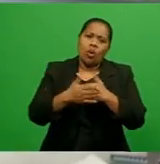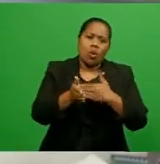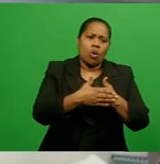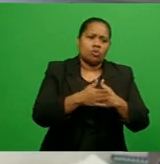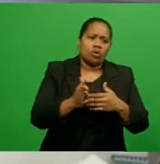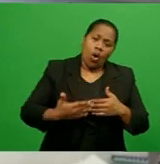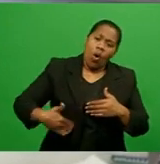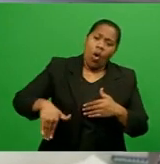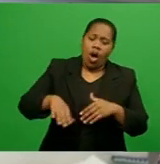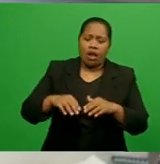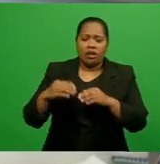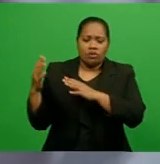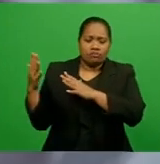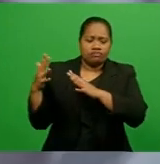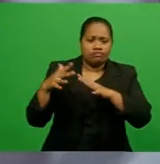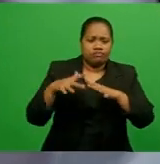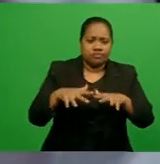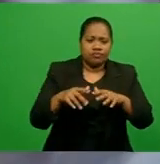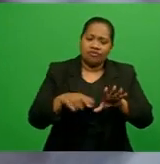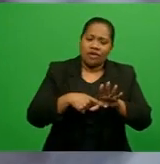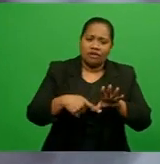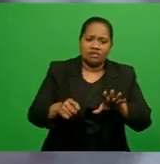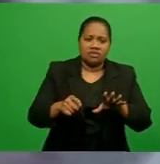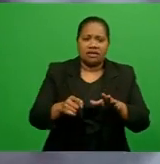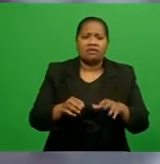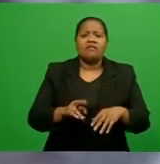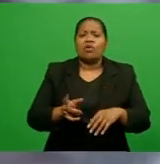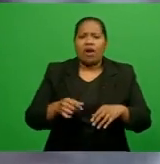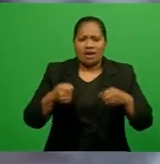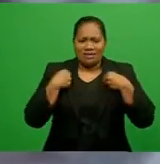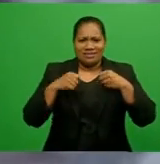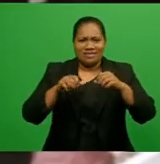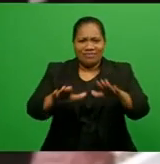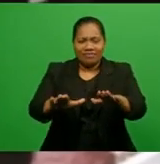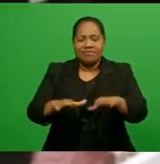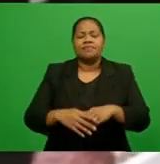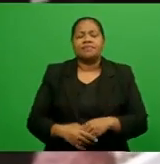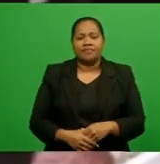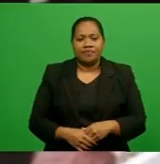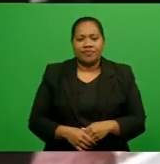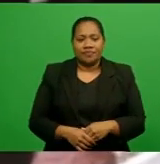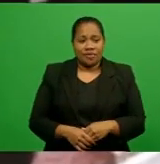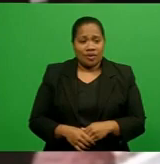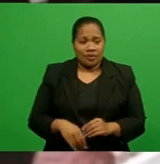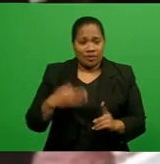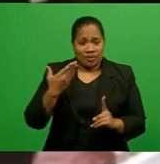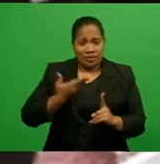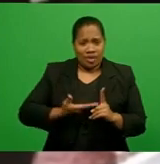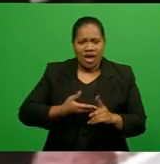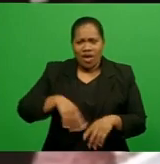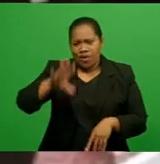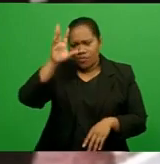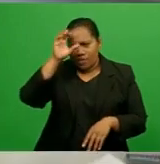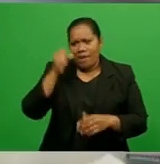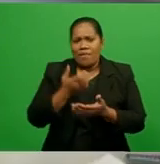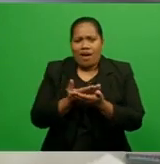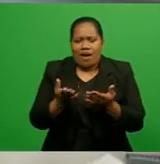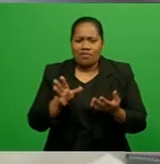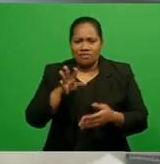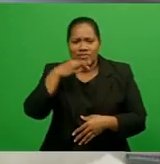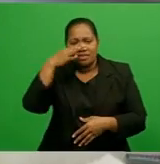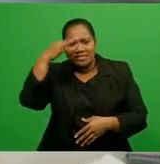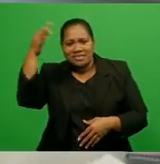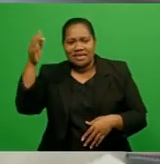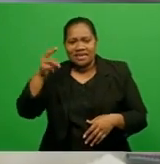in the assembly. The former Nandovi primary school student recalls how they sang the national anthem. They were